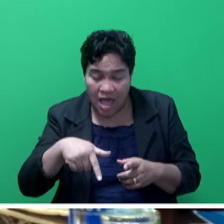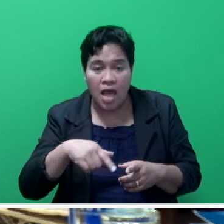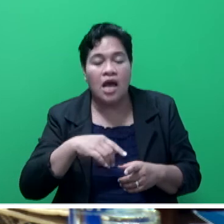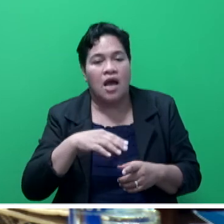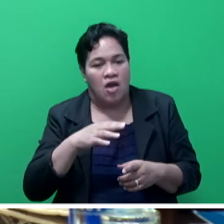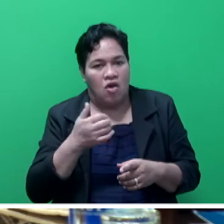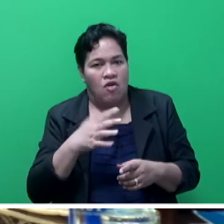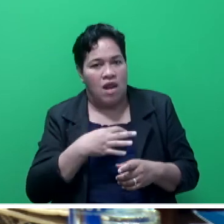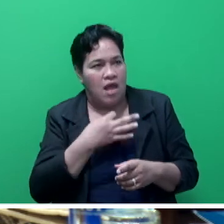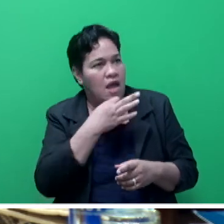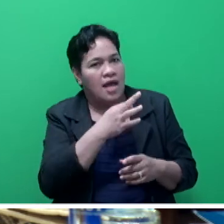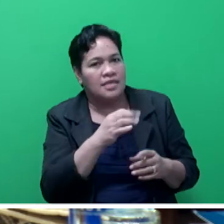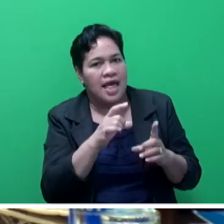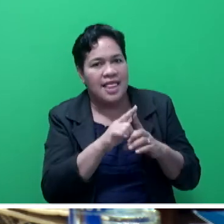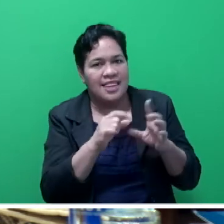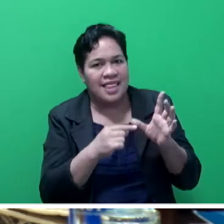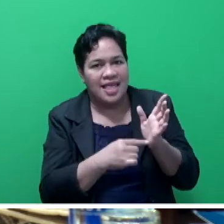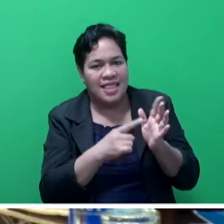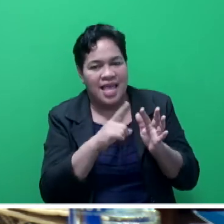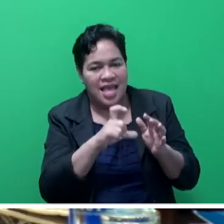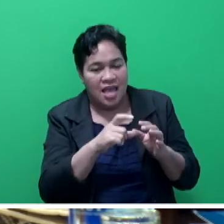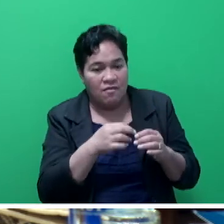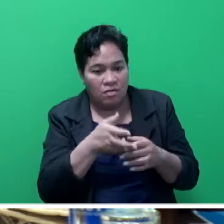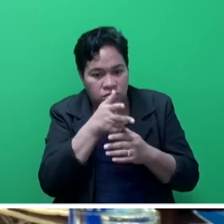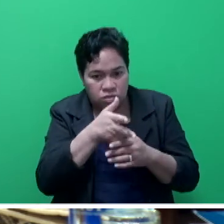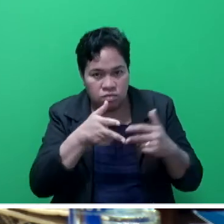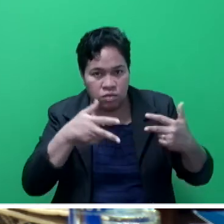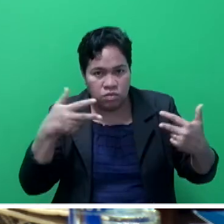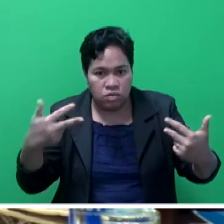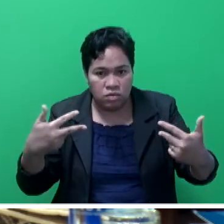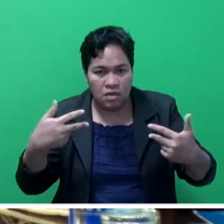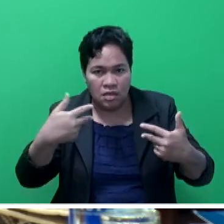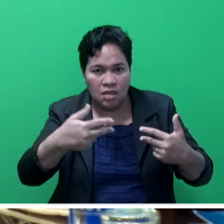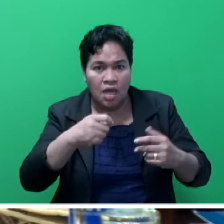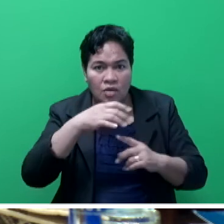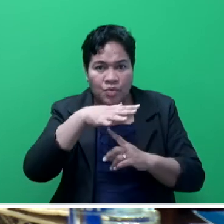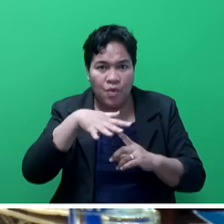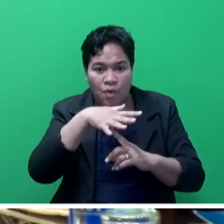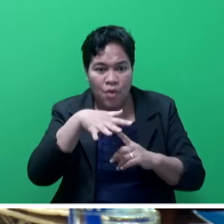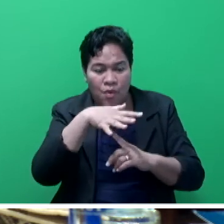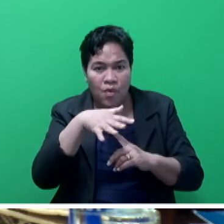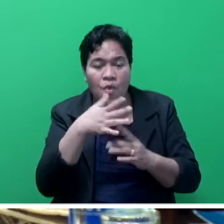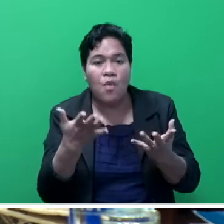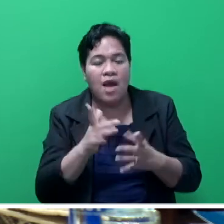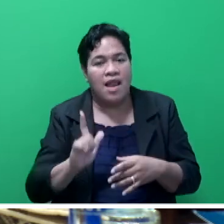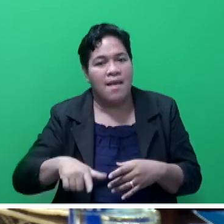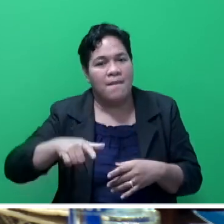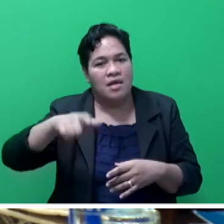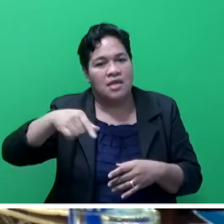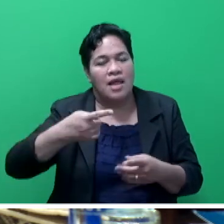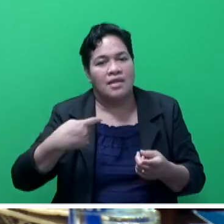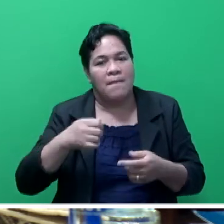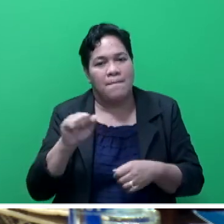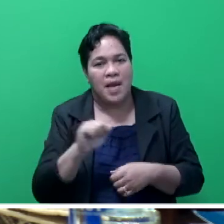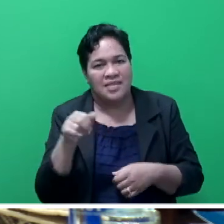to install 20 bullet cameras and 26 dome cameras within the Lombasa market and bus stand area